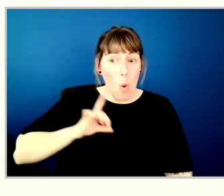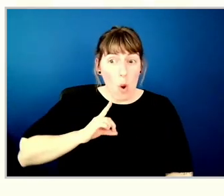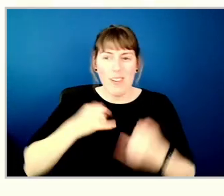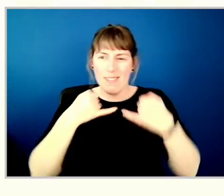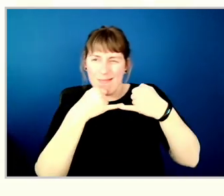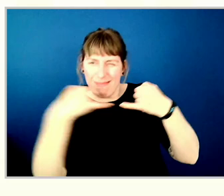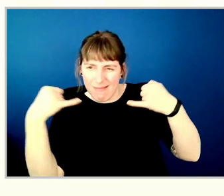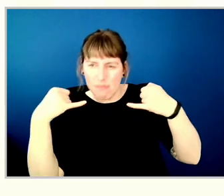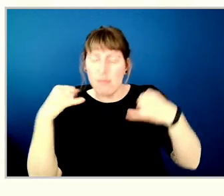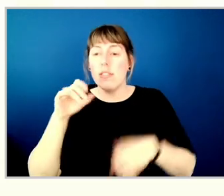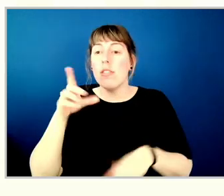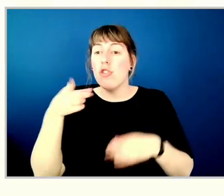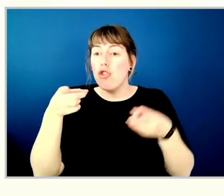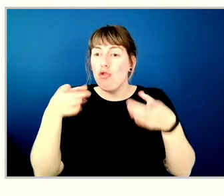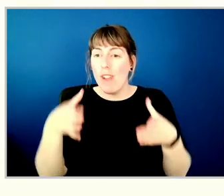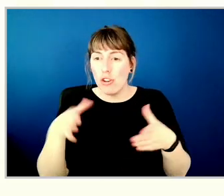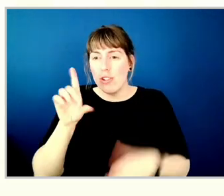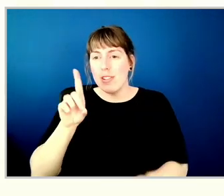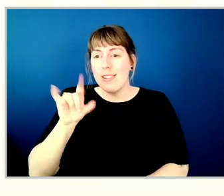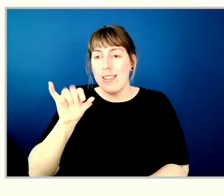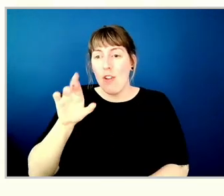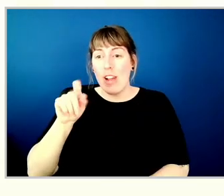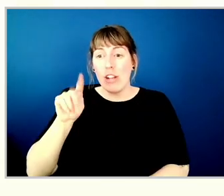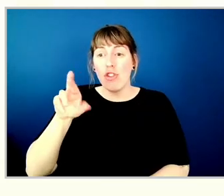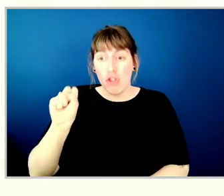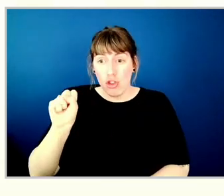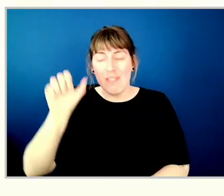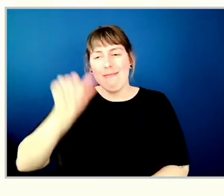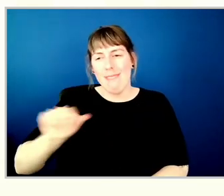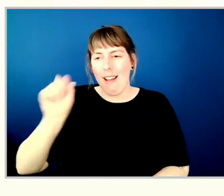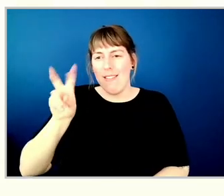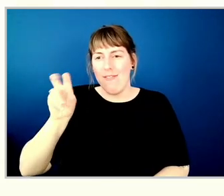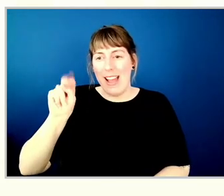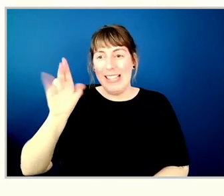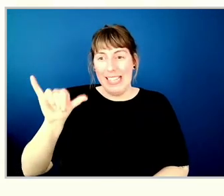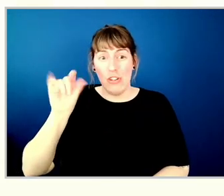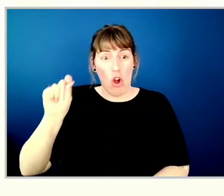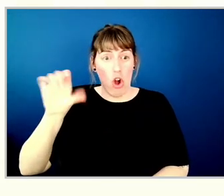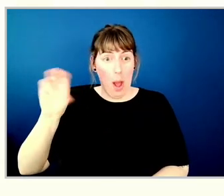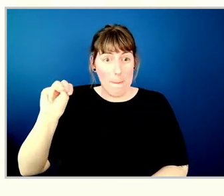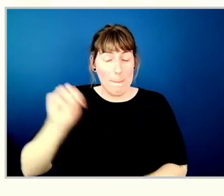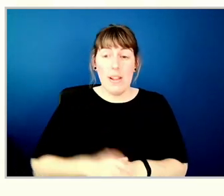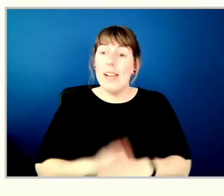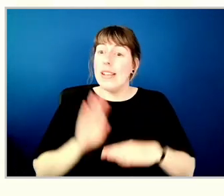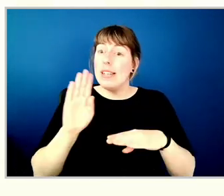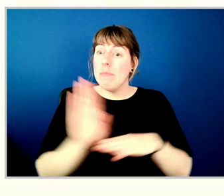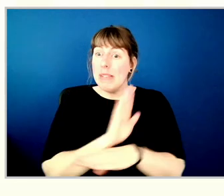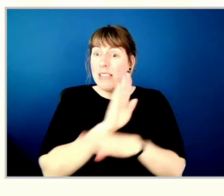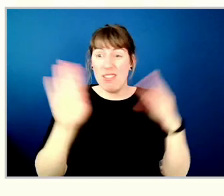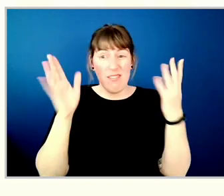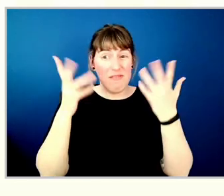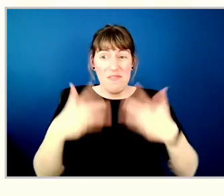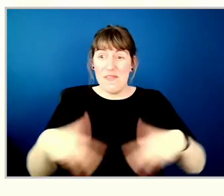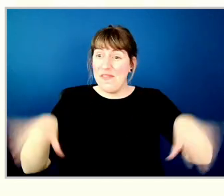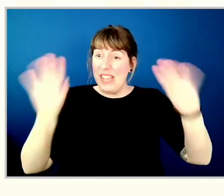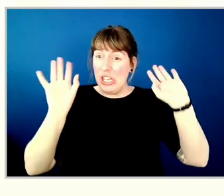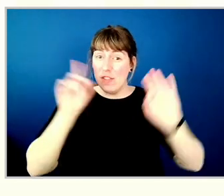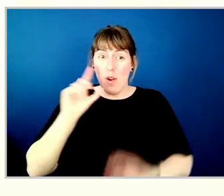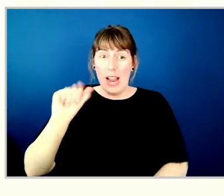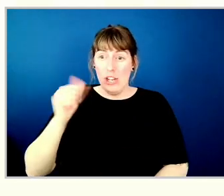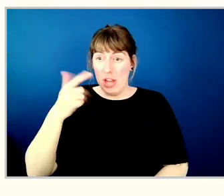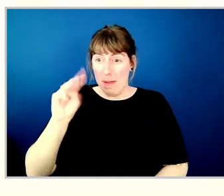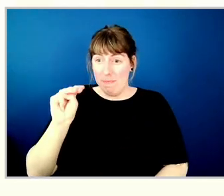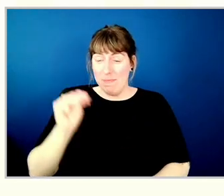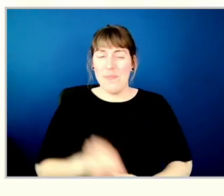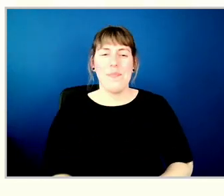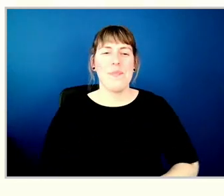directors at vancity.com. This completes the business aspect of the AGM. I'd like to take